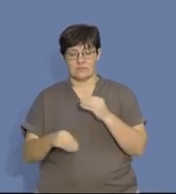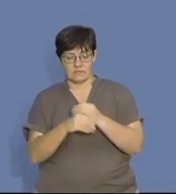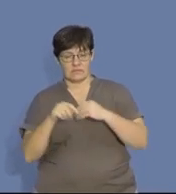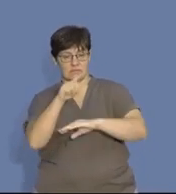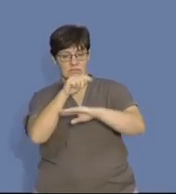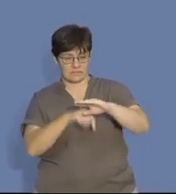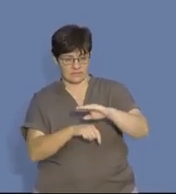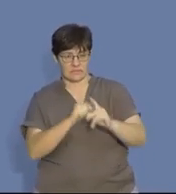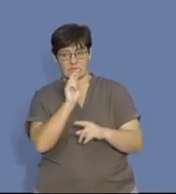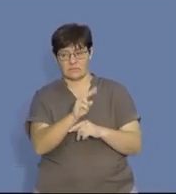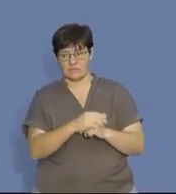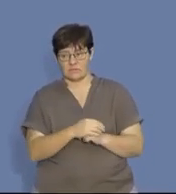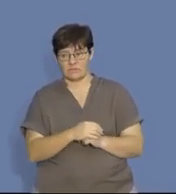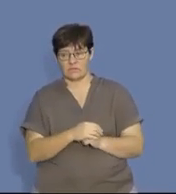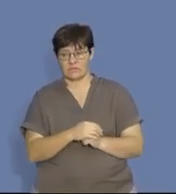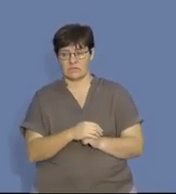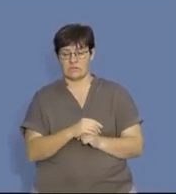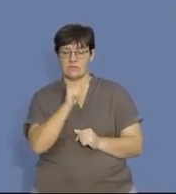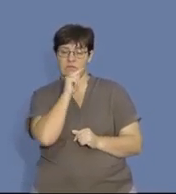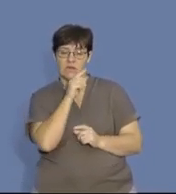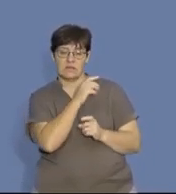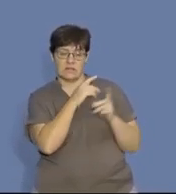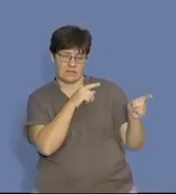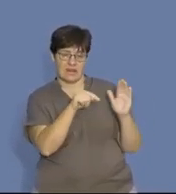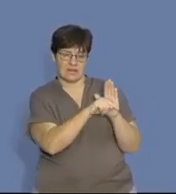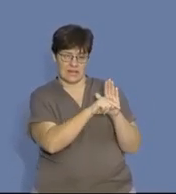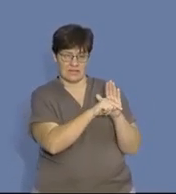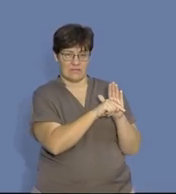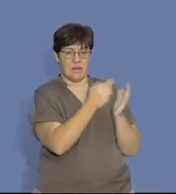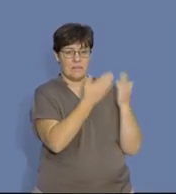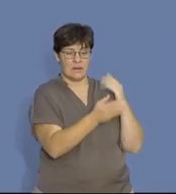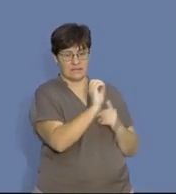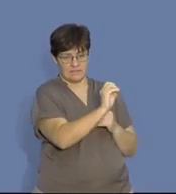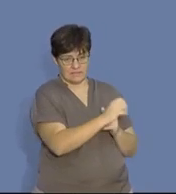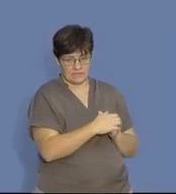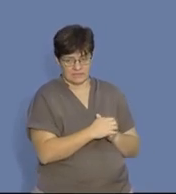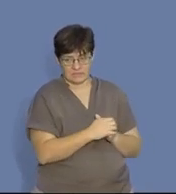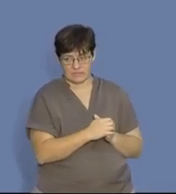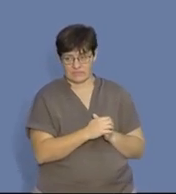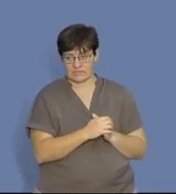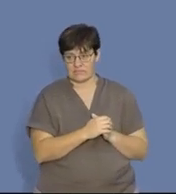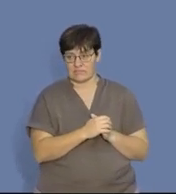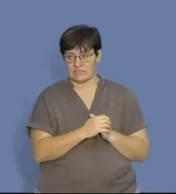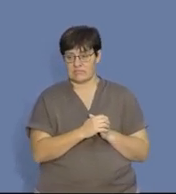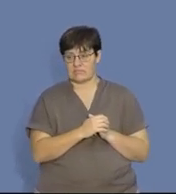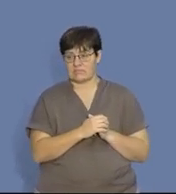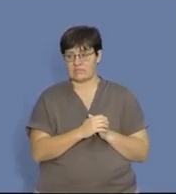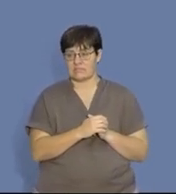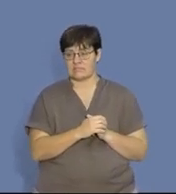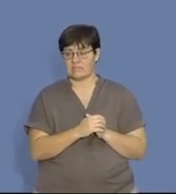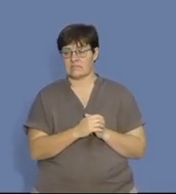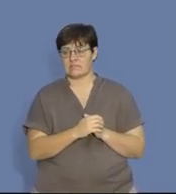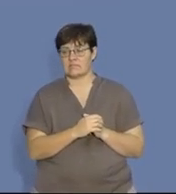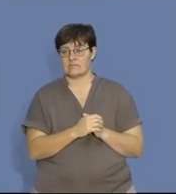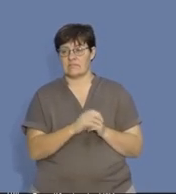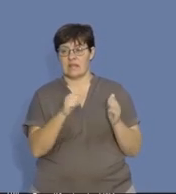divide by two, bearing in mind that there is a negative balance in terms of the current account. So, let's